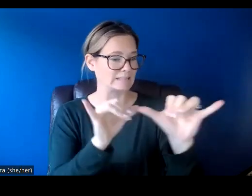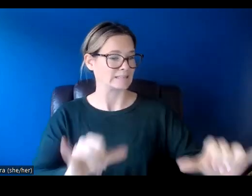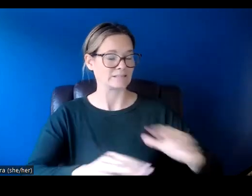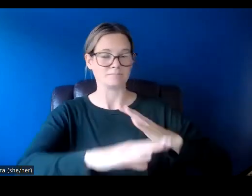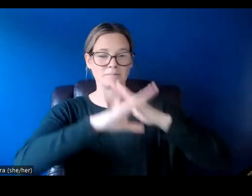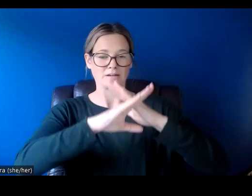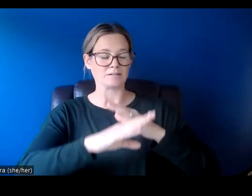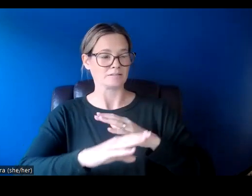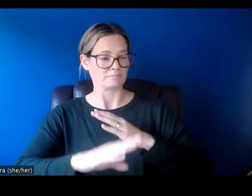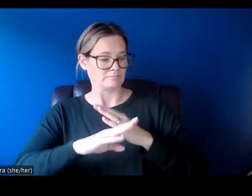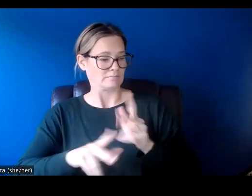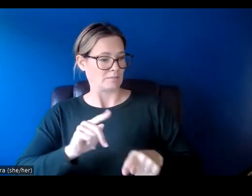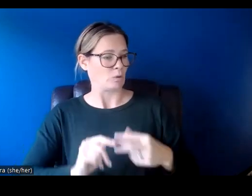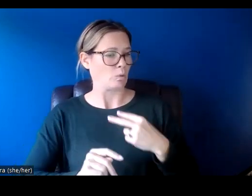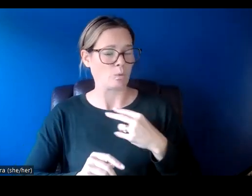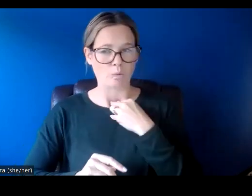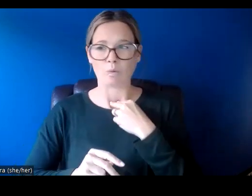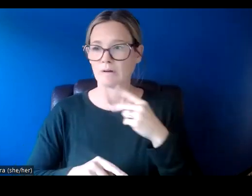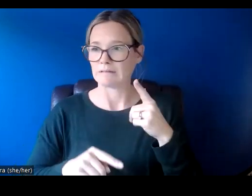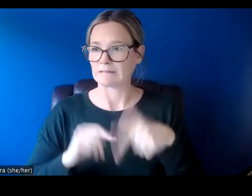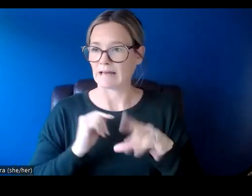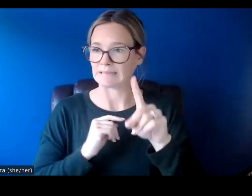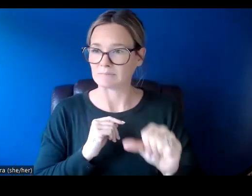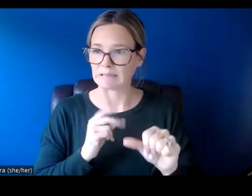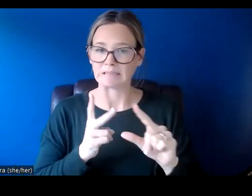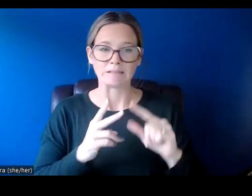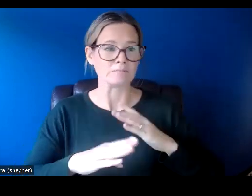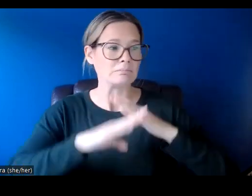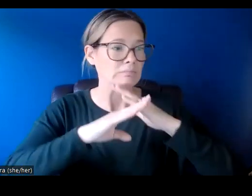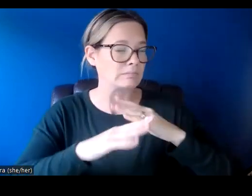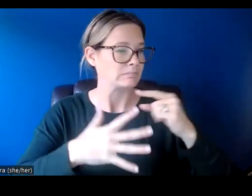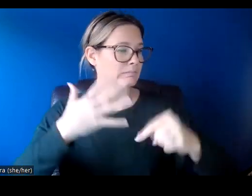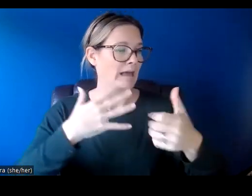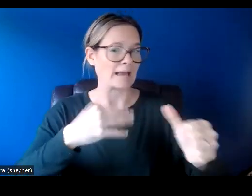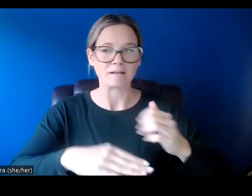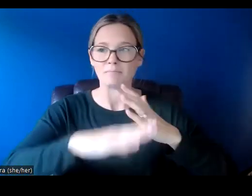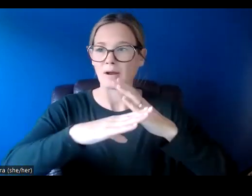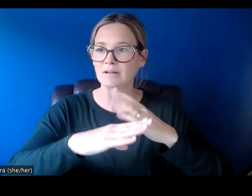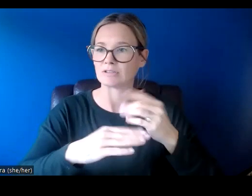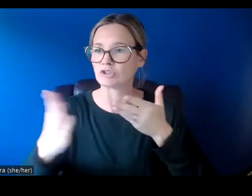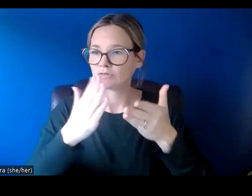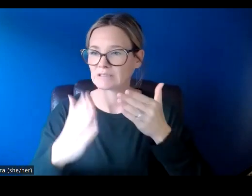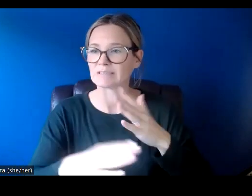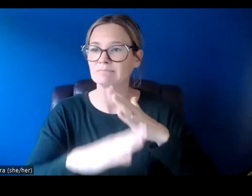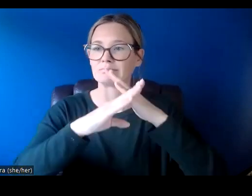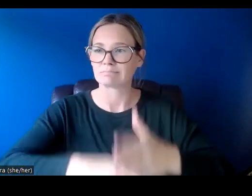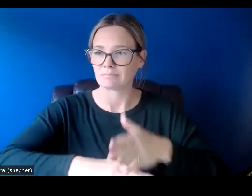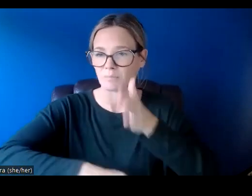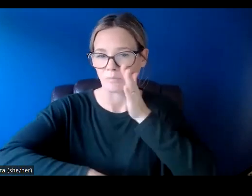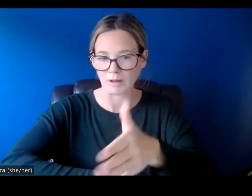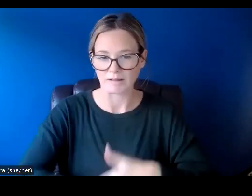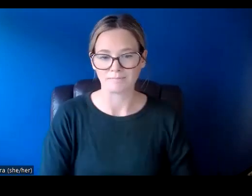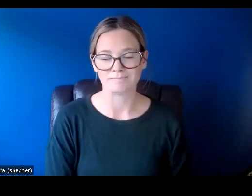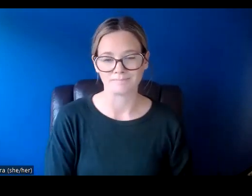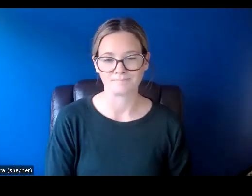people who encounter physical, mental, or cultural barriers to spaces, programs, and services from participating in the arts.